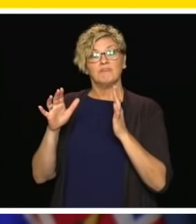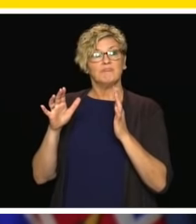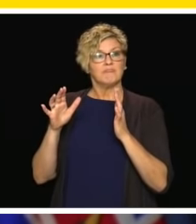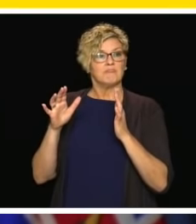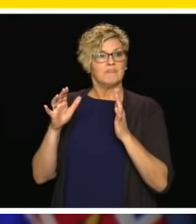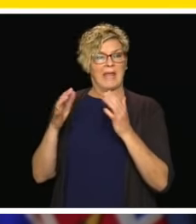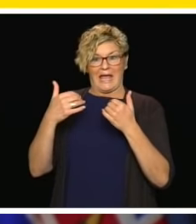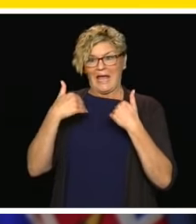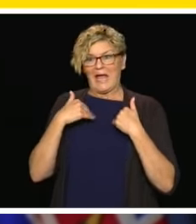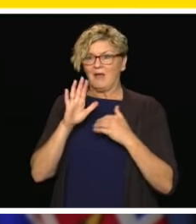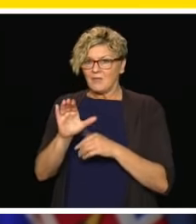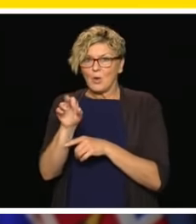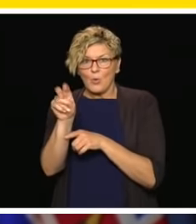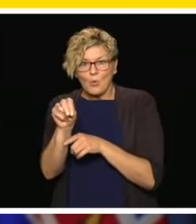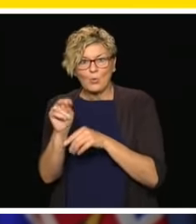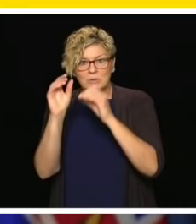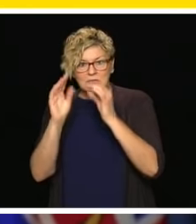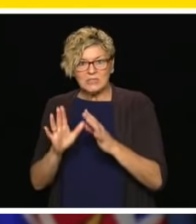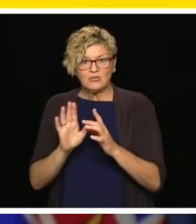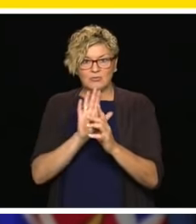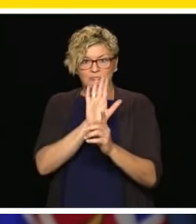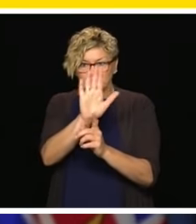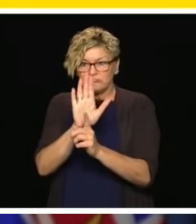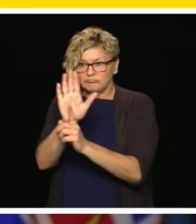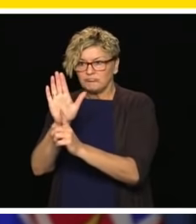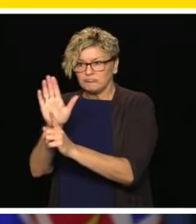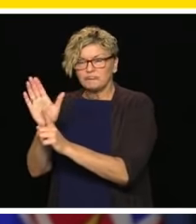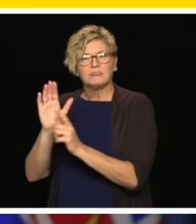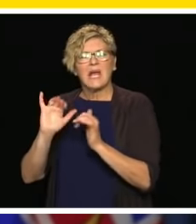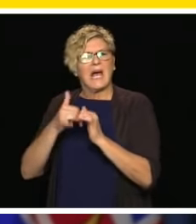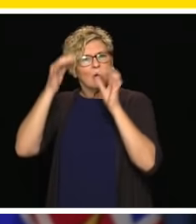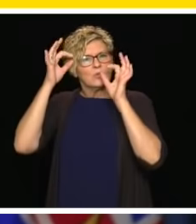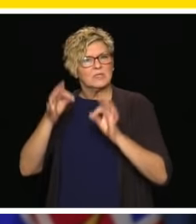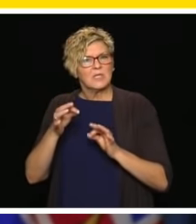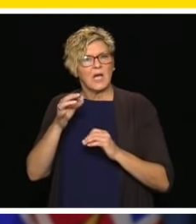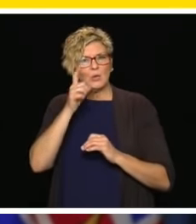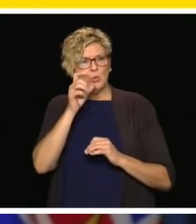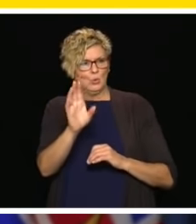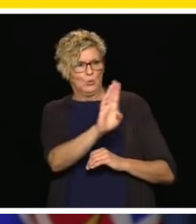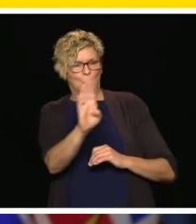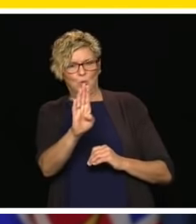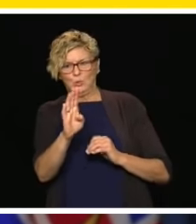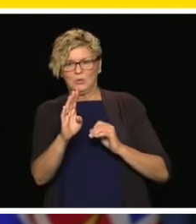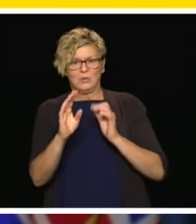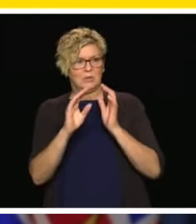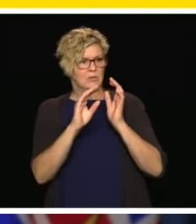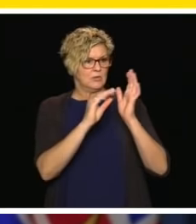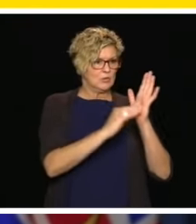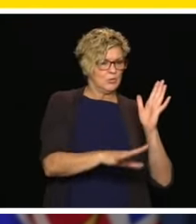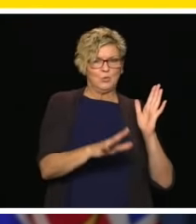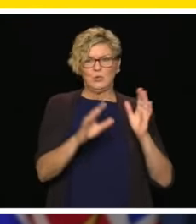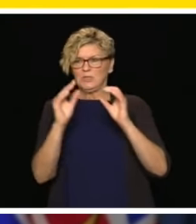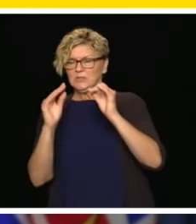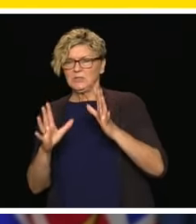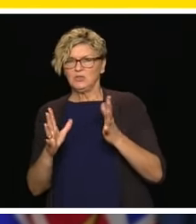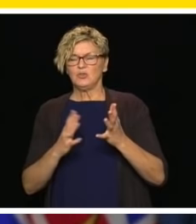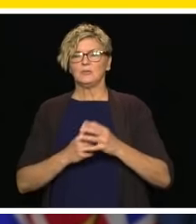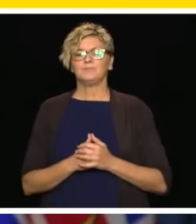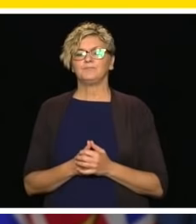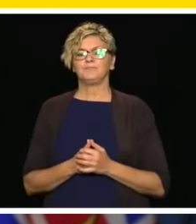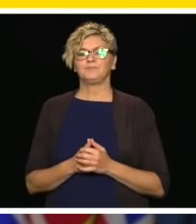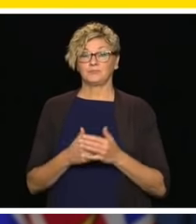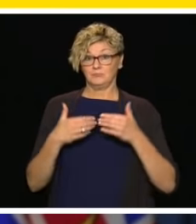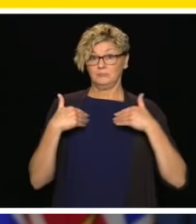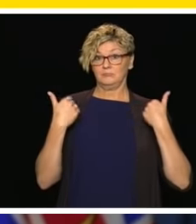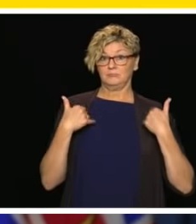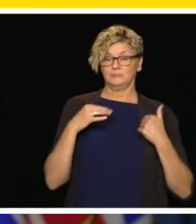and how will those determinations be made? Right. Thank you for the question there. That's one of the things that the